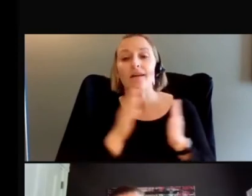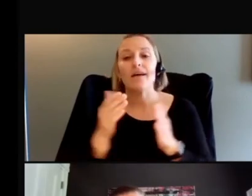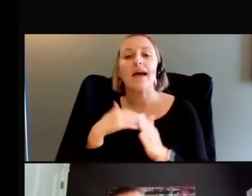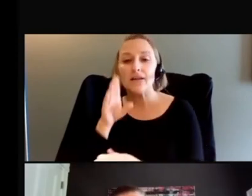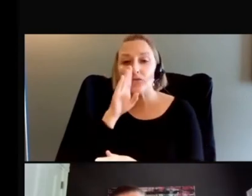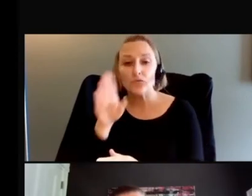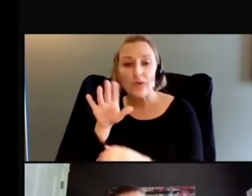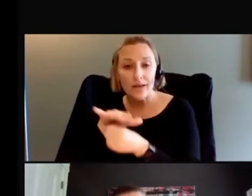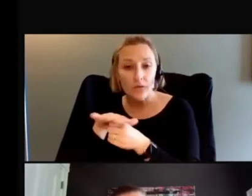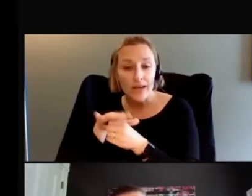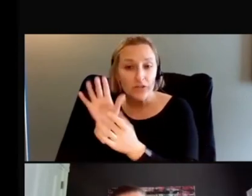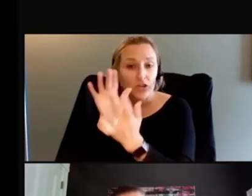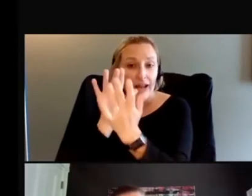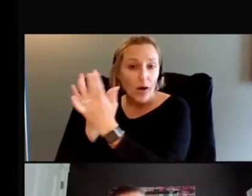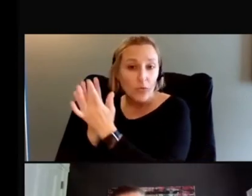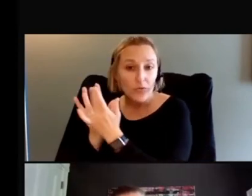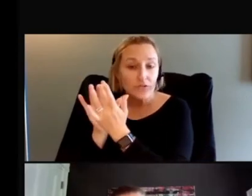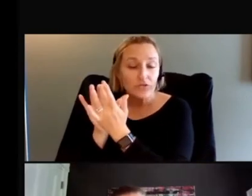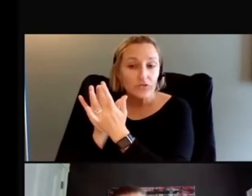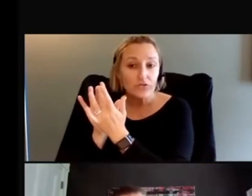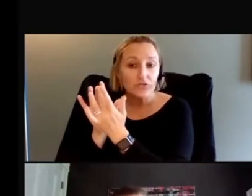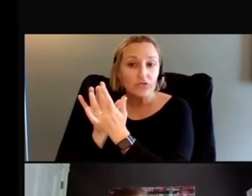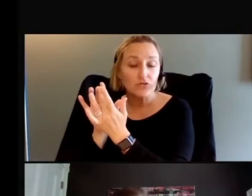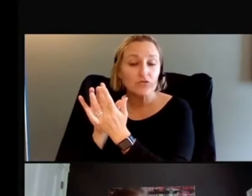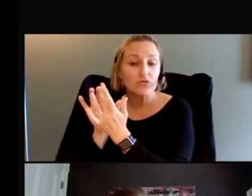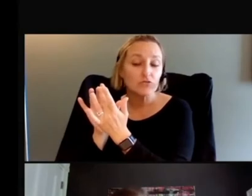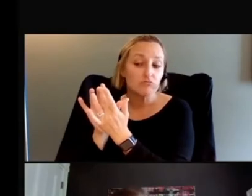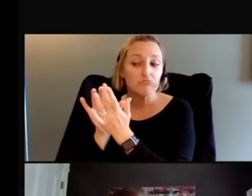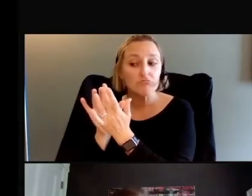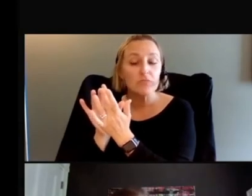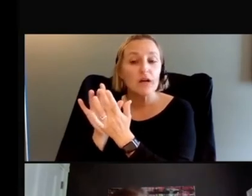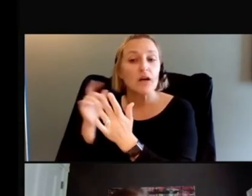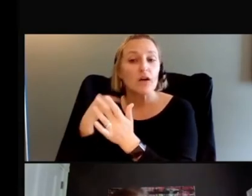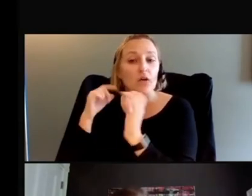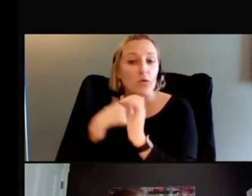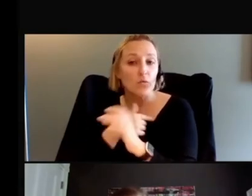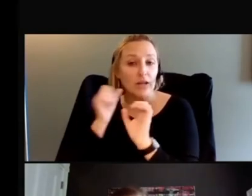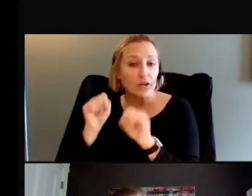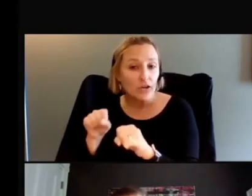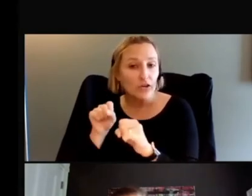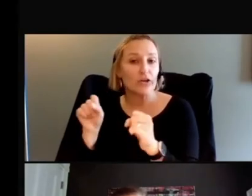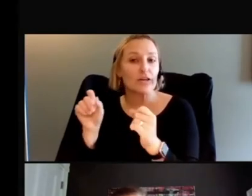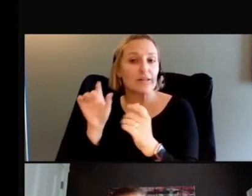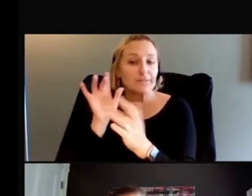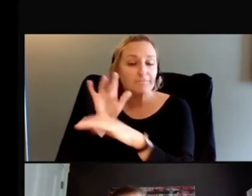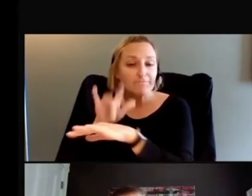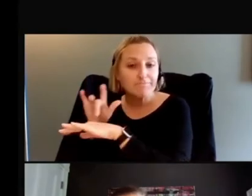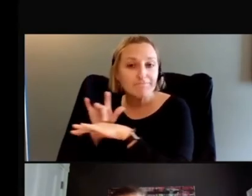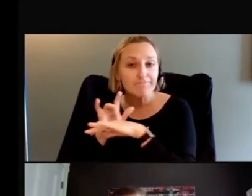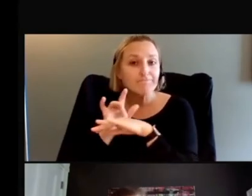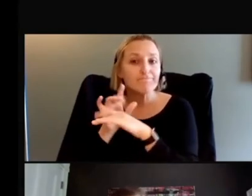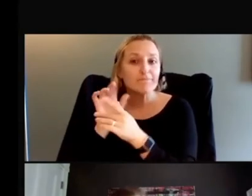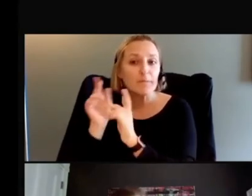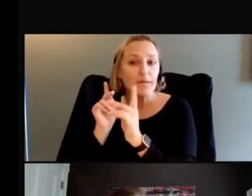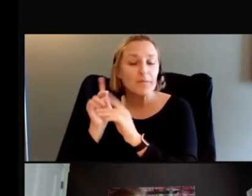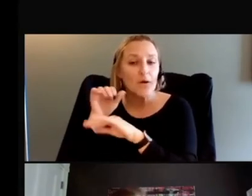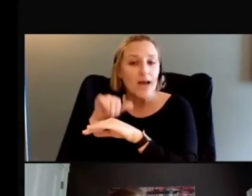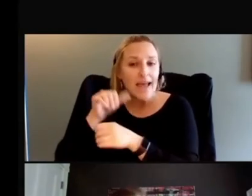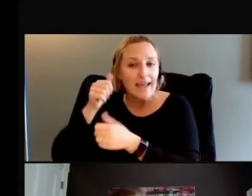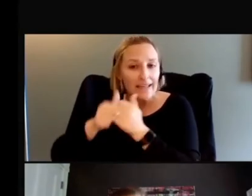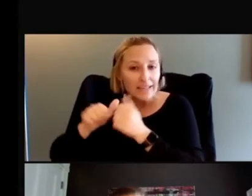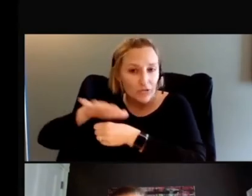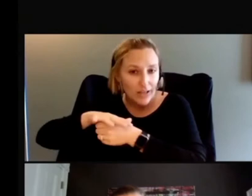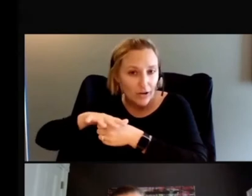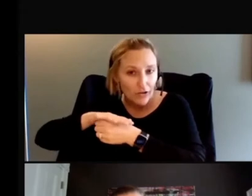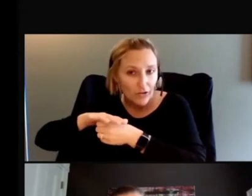outreach campaign where we were able to reach participants in each local geography near our sites. But, you know, we